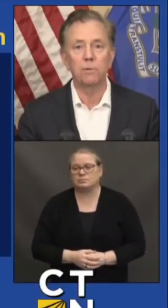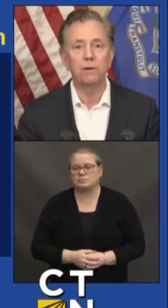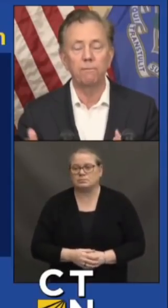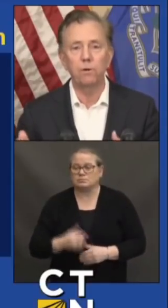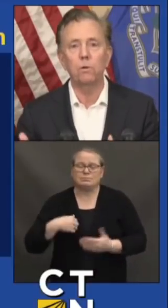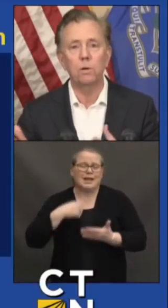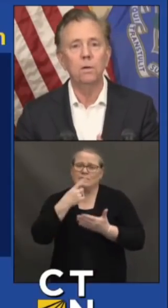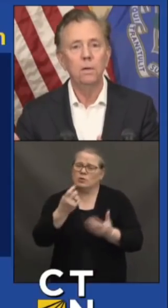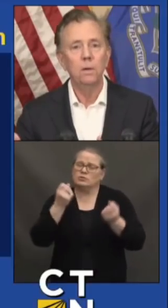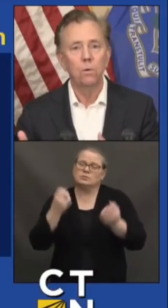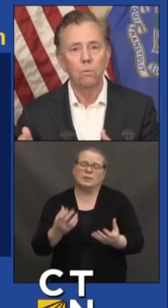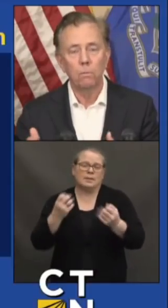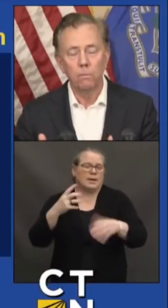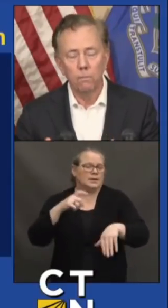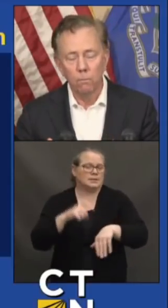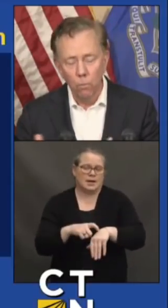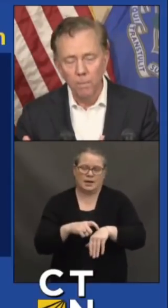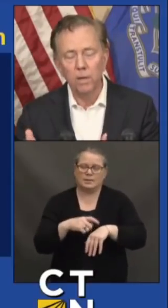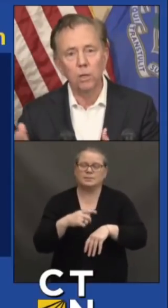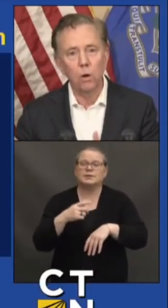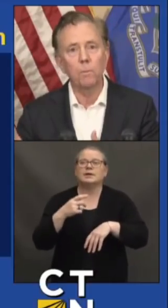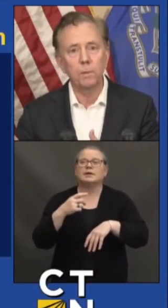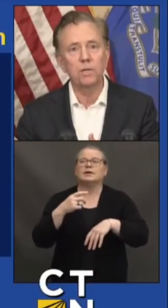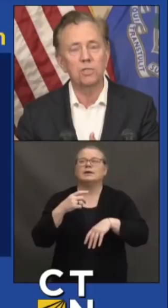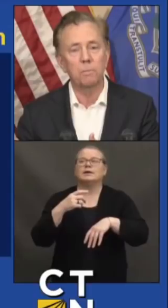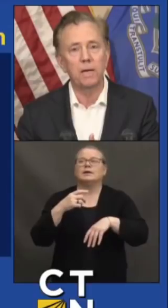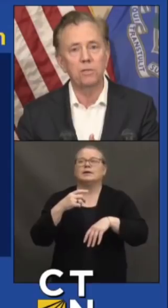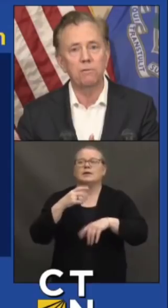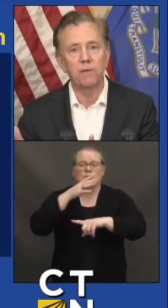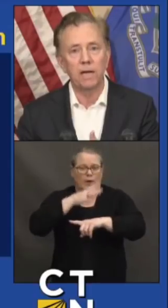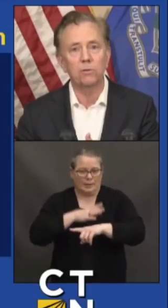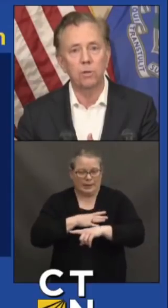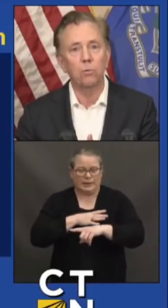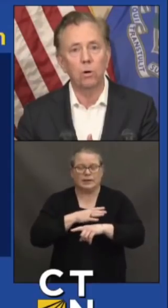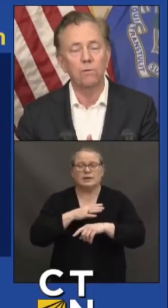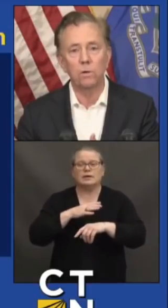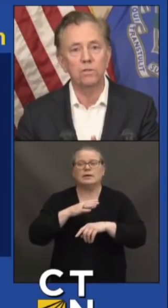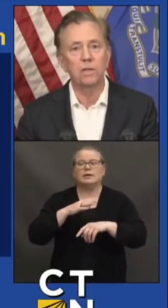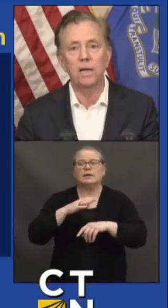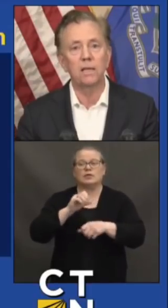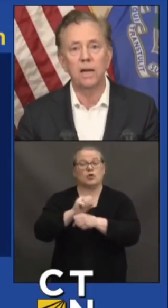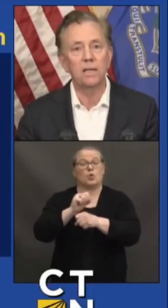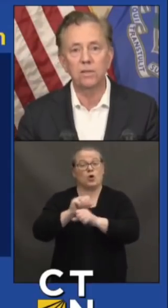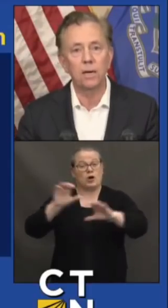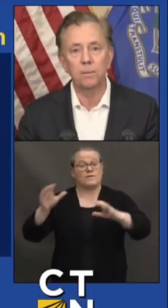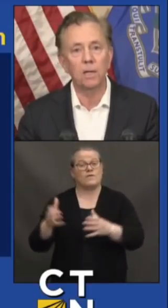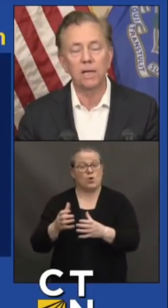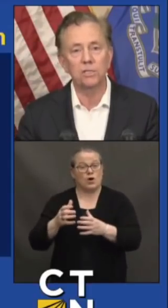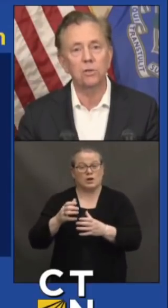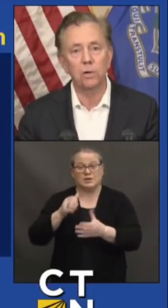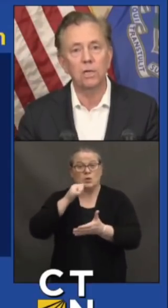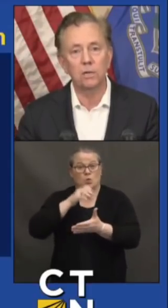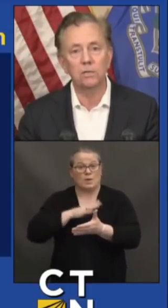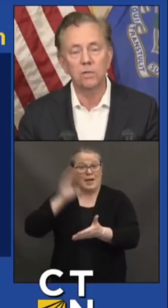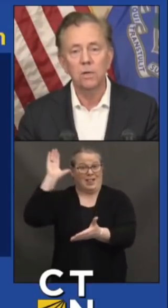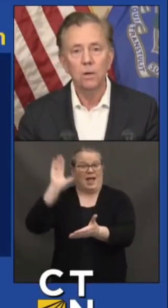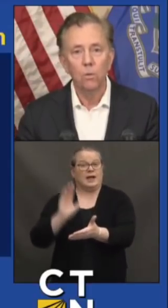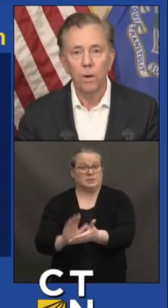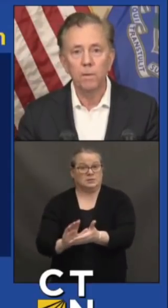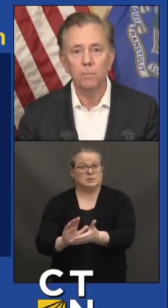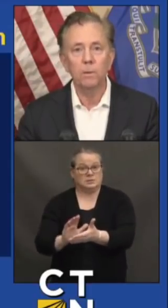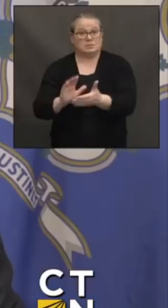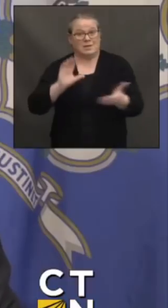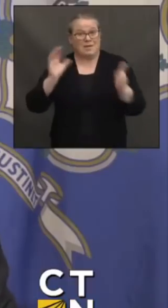times, we have fewer women, a lower participation factor in the workforce today than any time in the last 30 years.